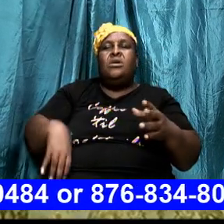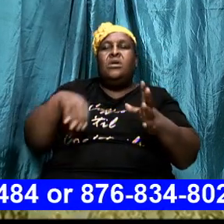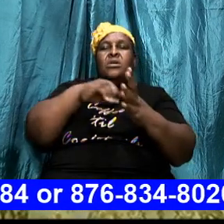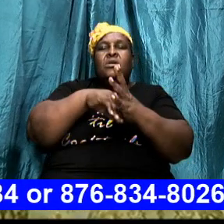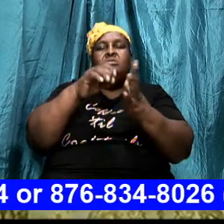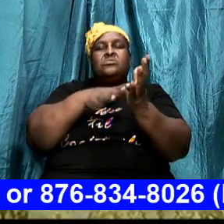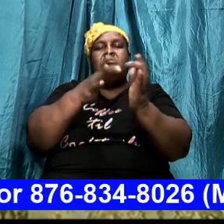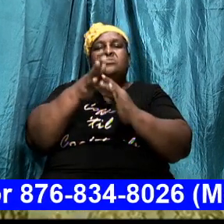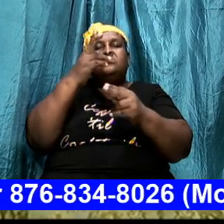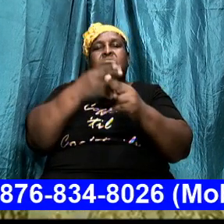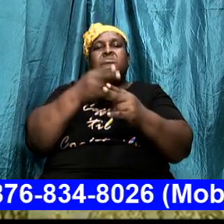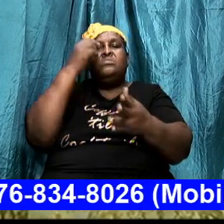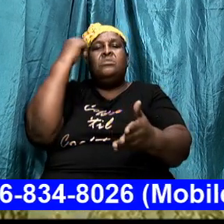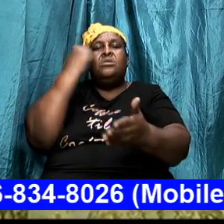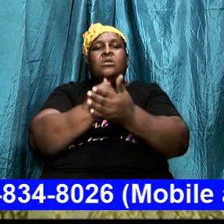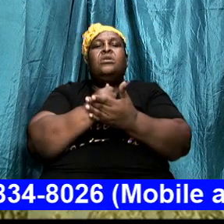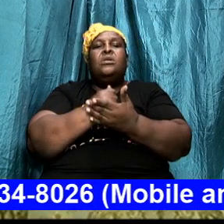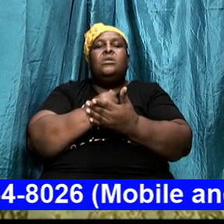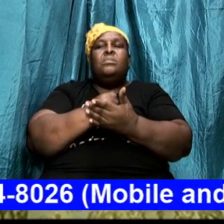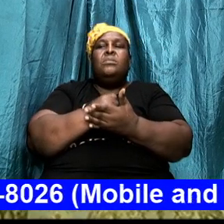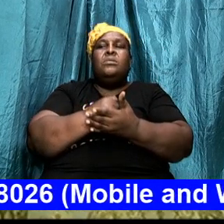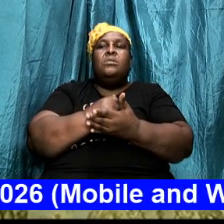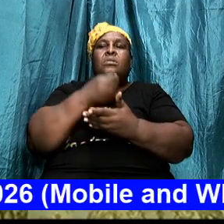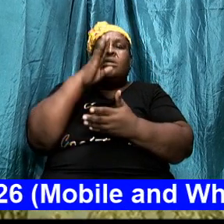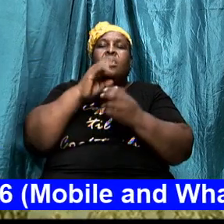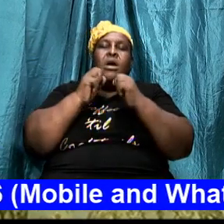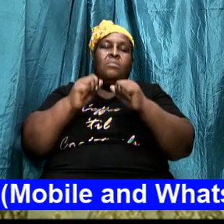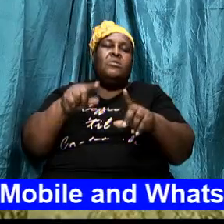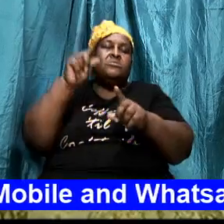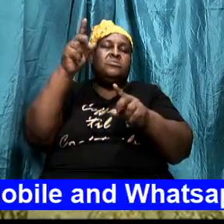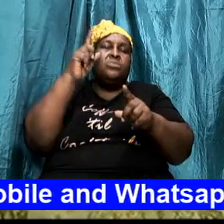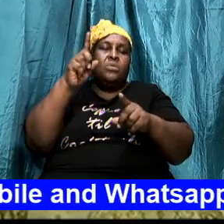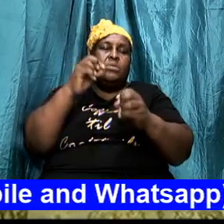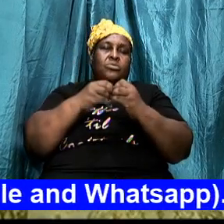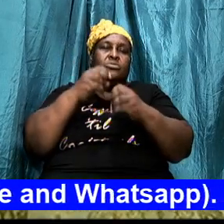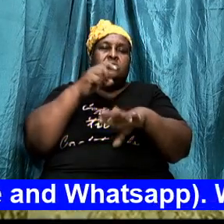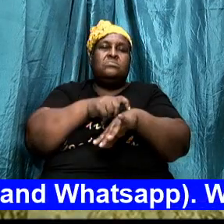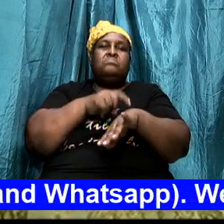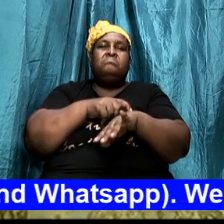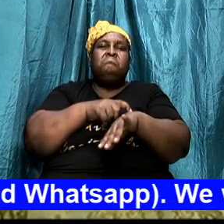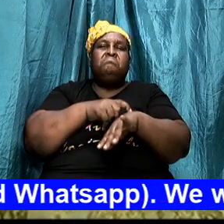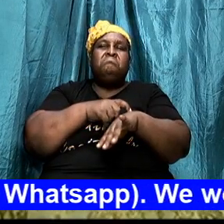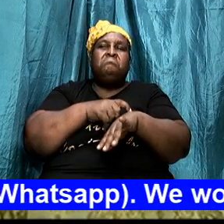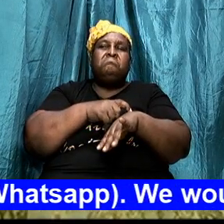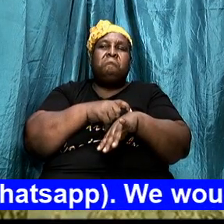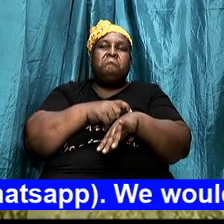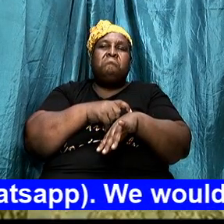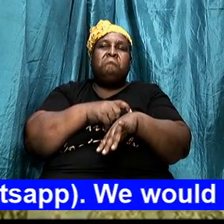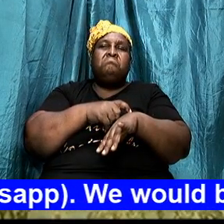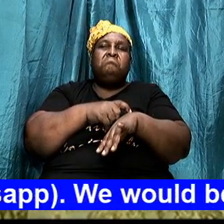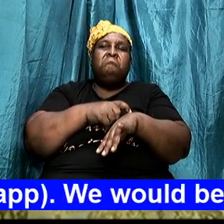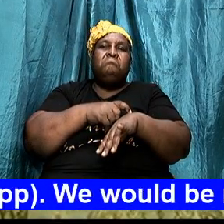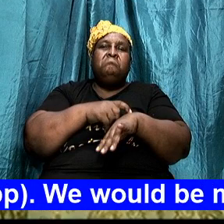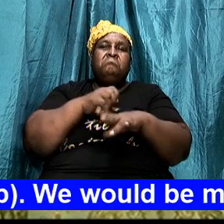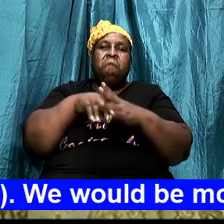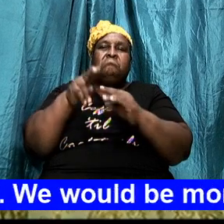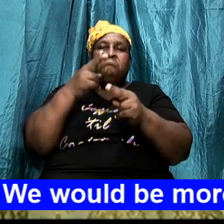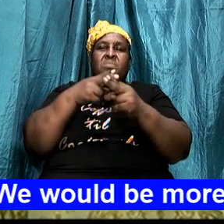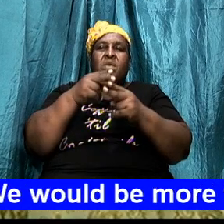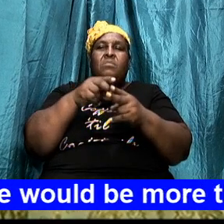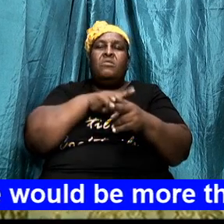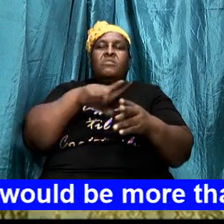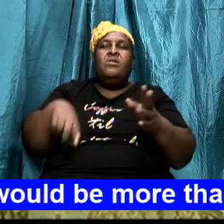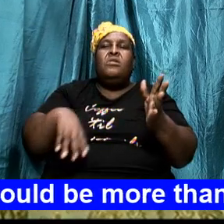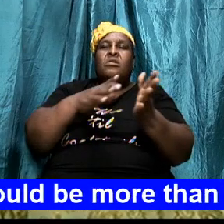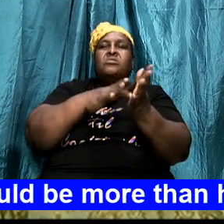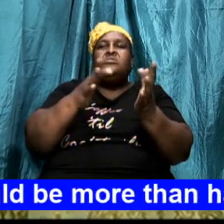name Amen God bless you one more time in the name of the Lord Jesus Christ